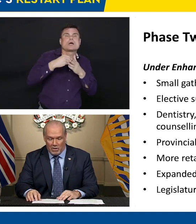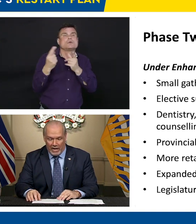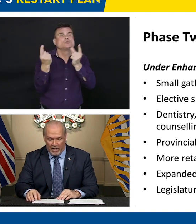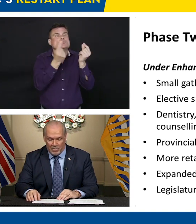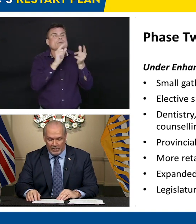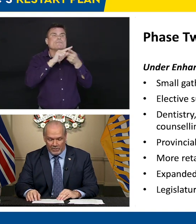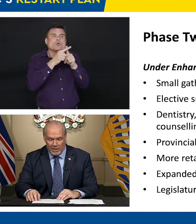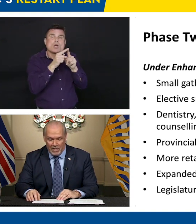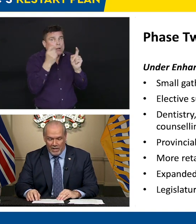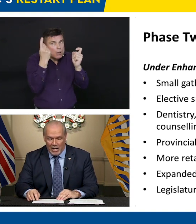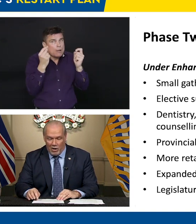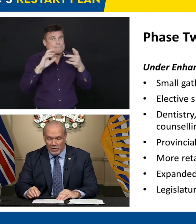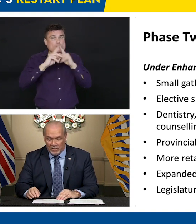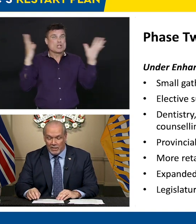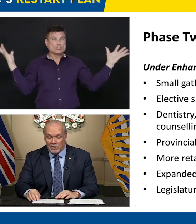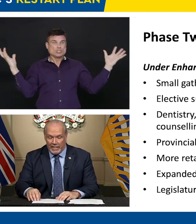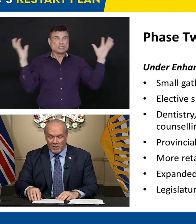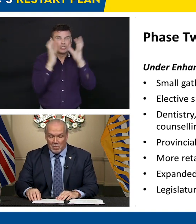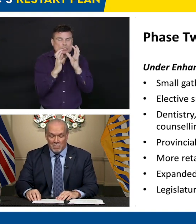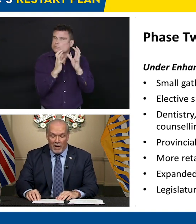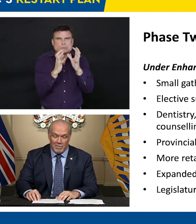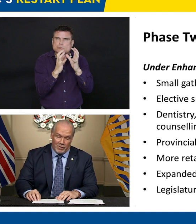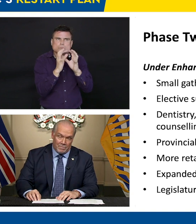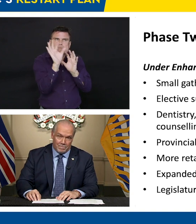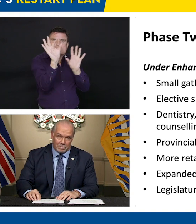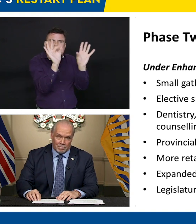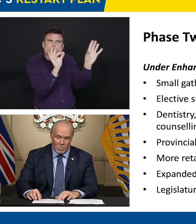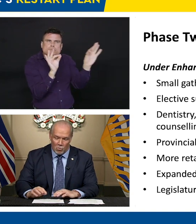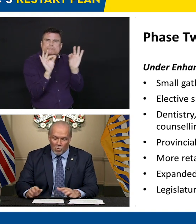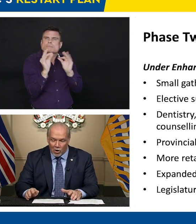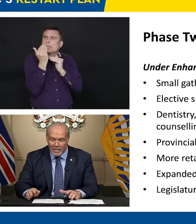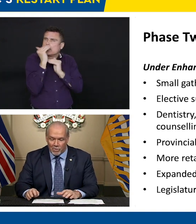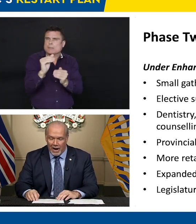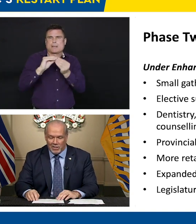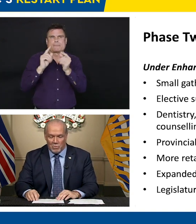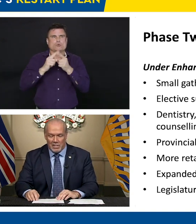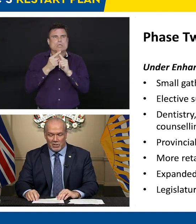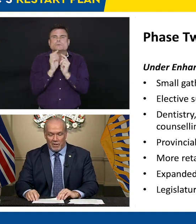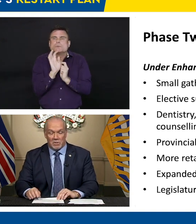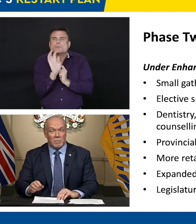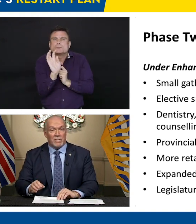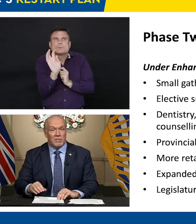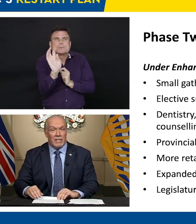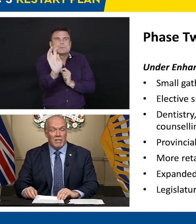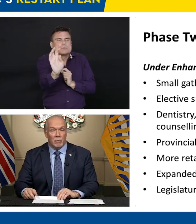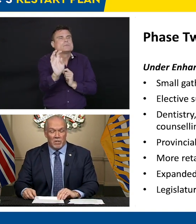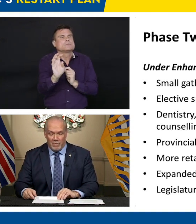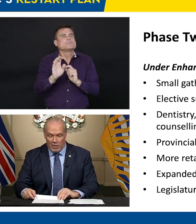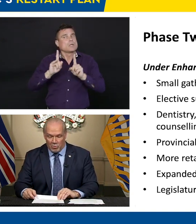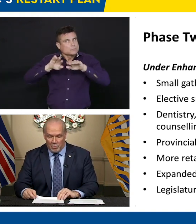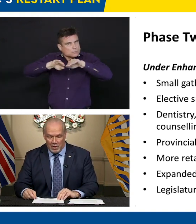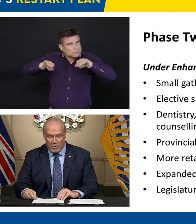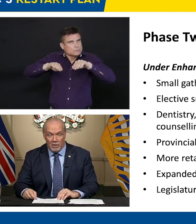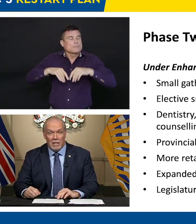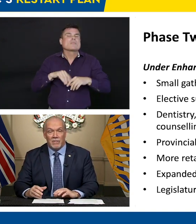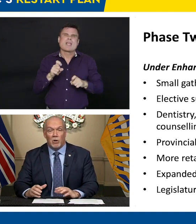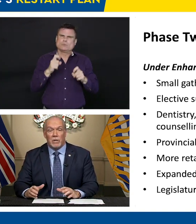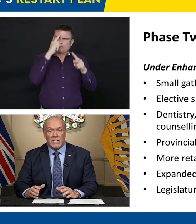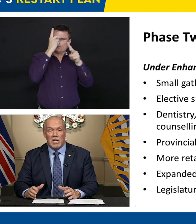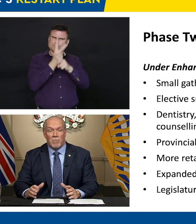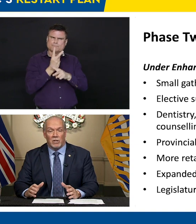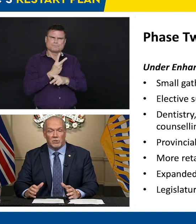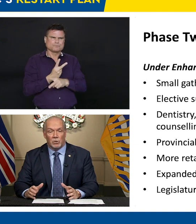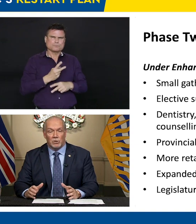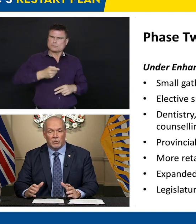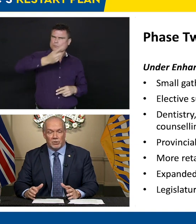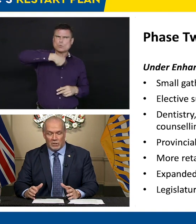small gatherings. And we still need to be mindful when we're interacting with each other, especially with vulnerable people, that